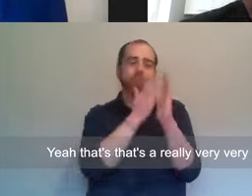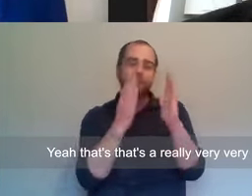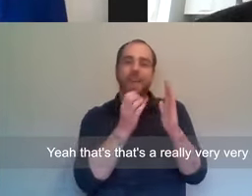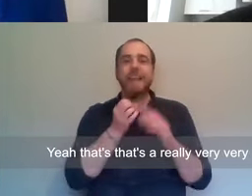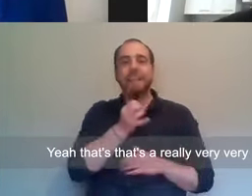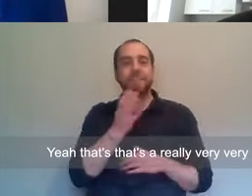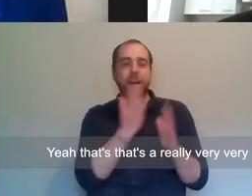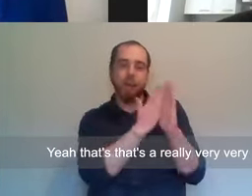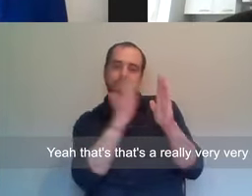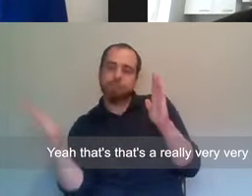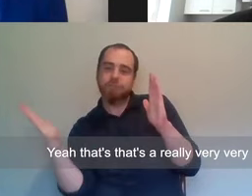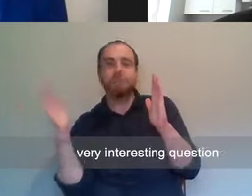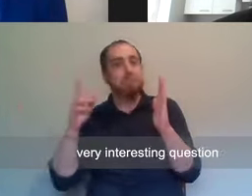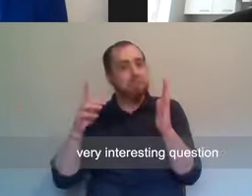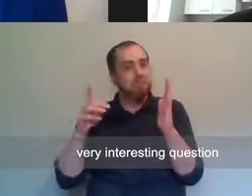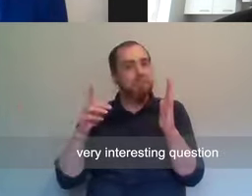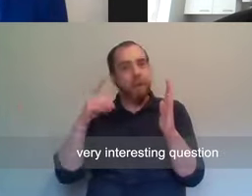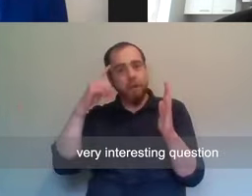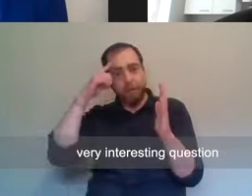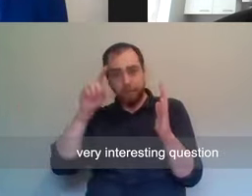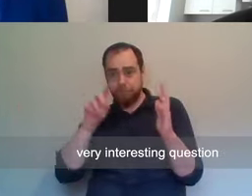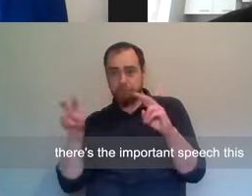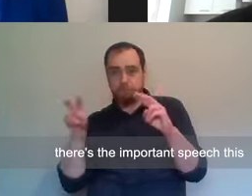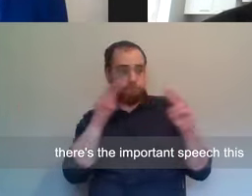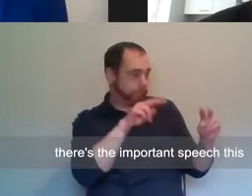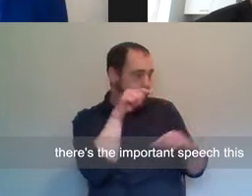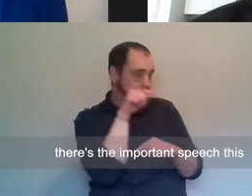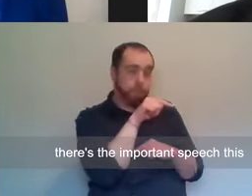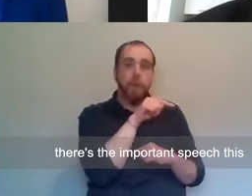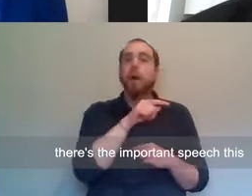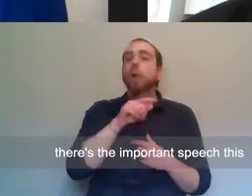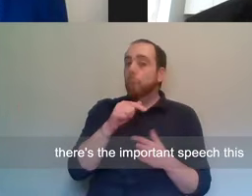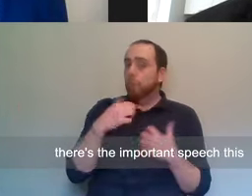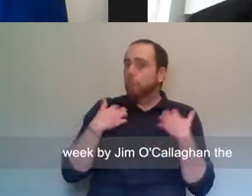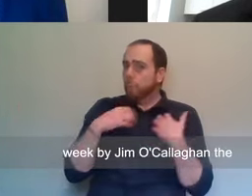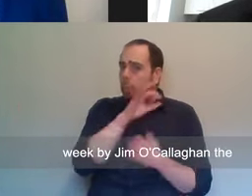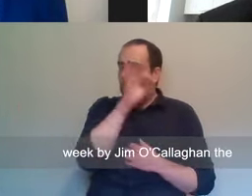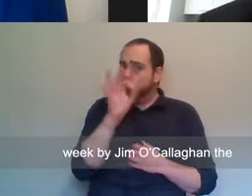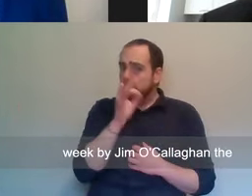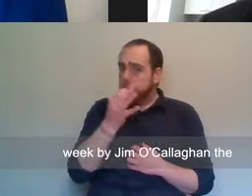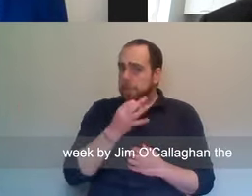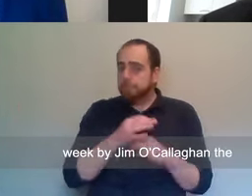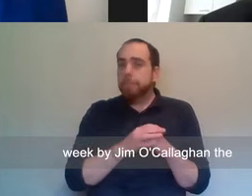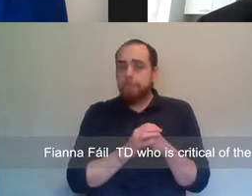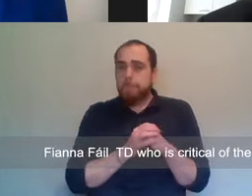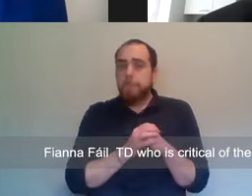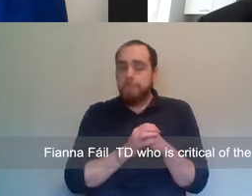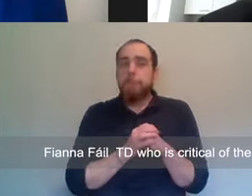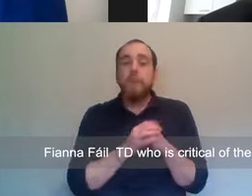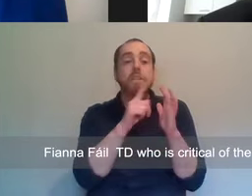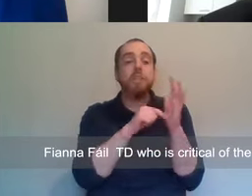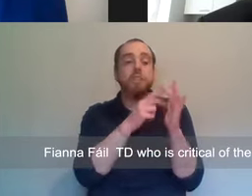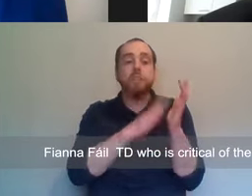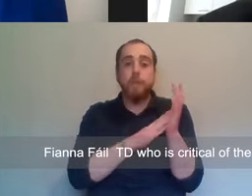Yeah, that's a really very, very, very interesting question. There's an important speech this week by Jim O'Callaghan, the